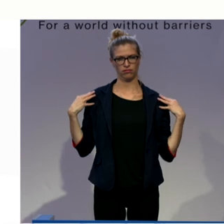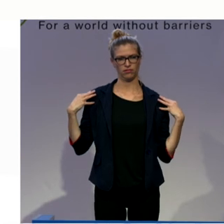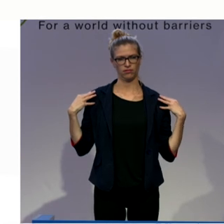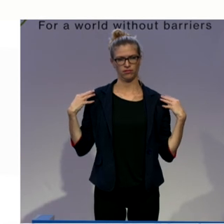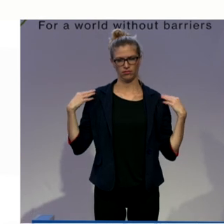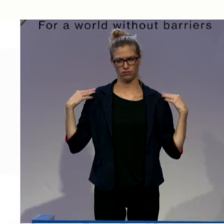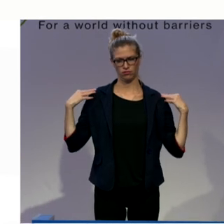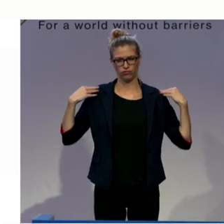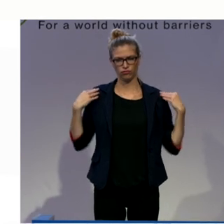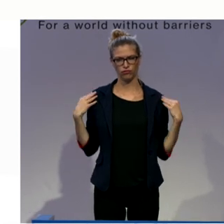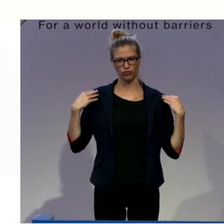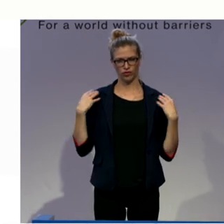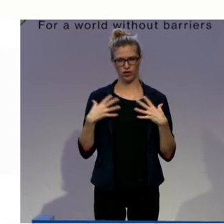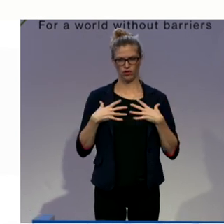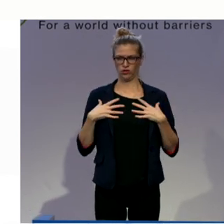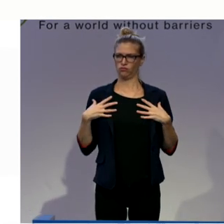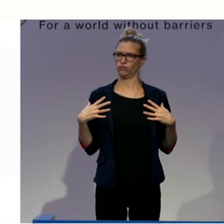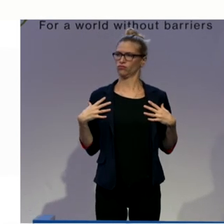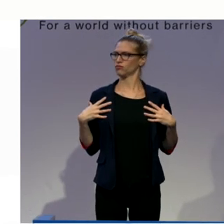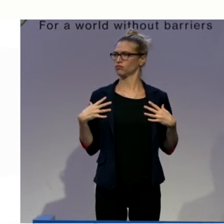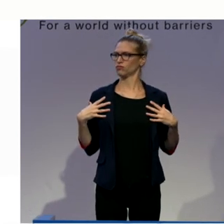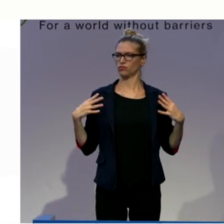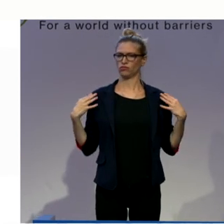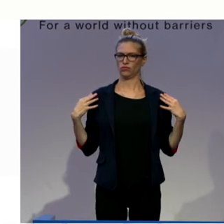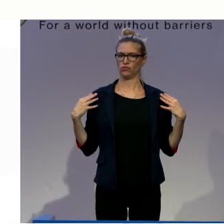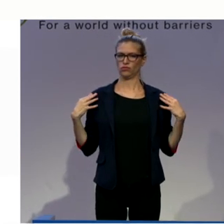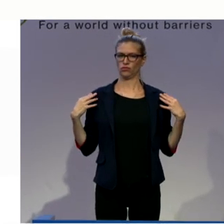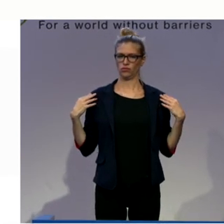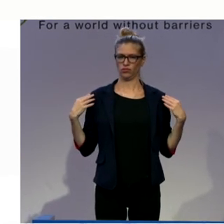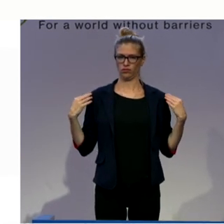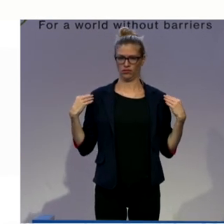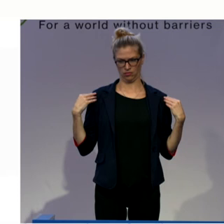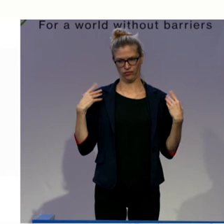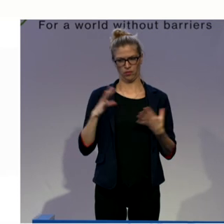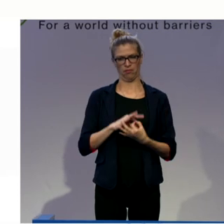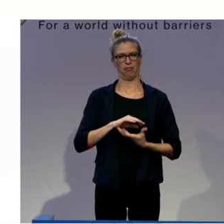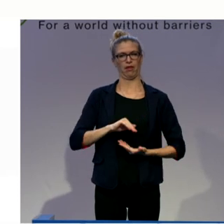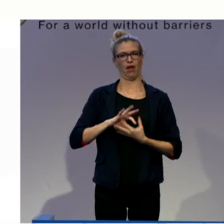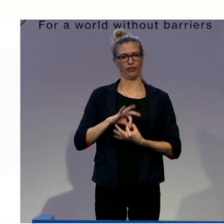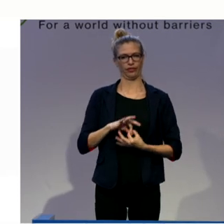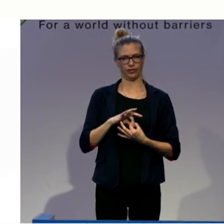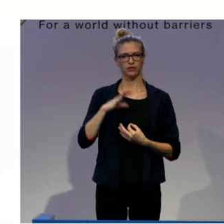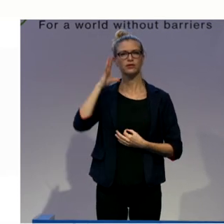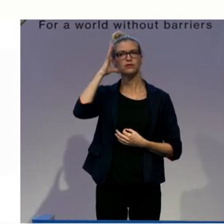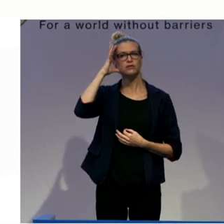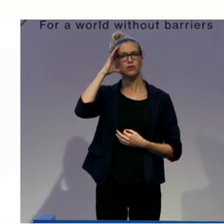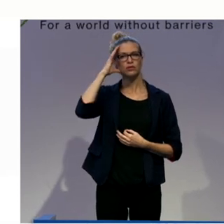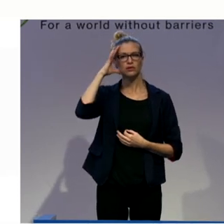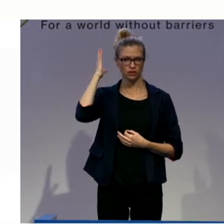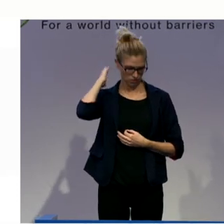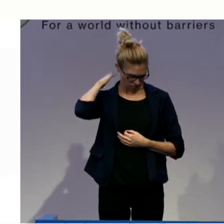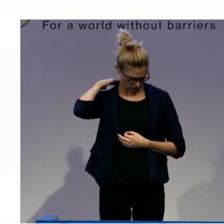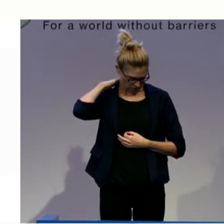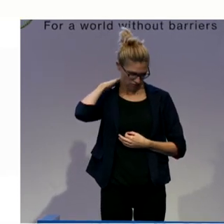We found your placement. So, important in pilares to keep your head and neck super